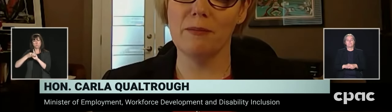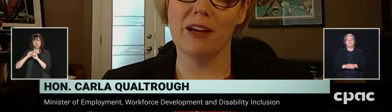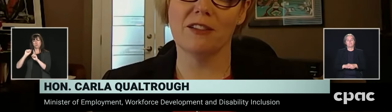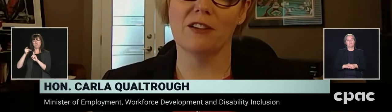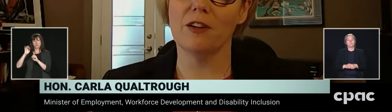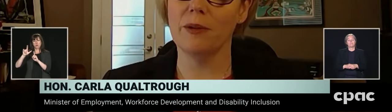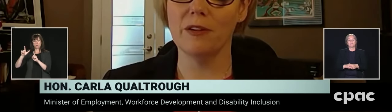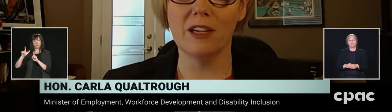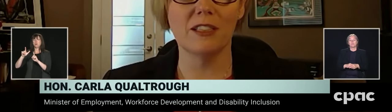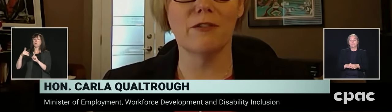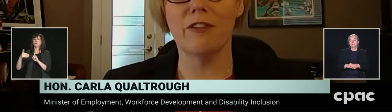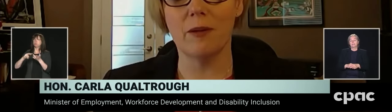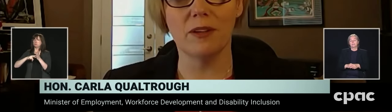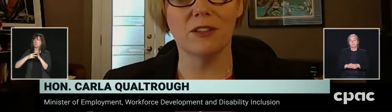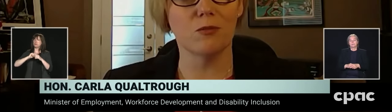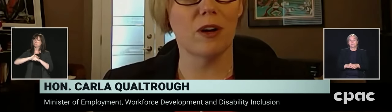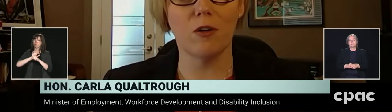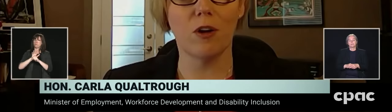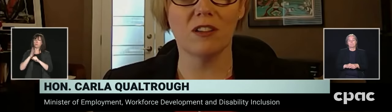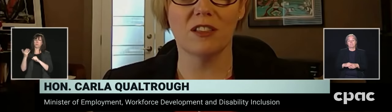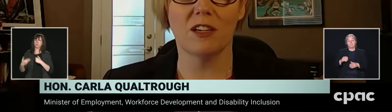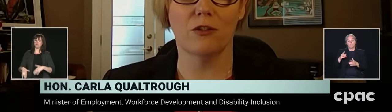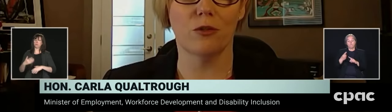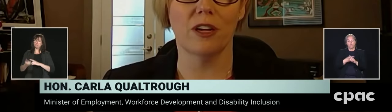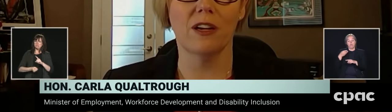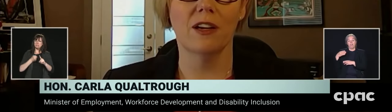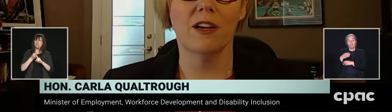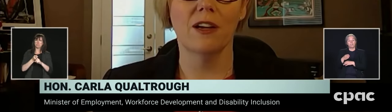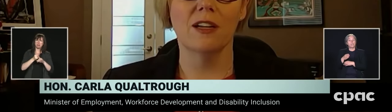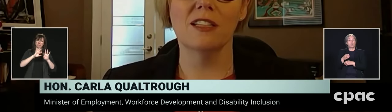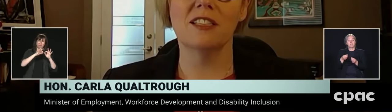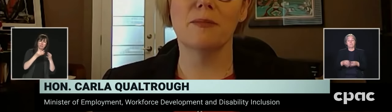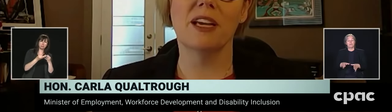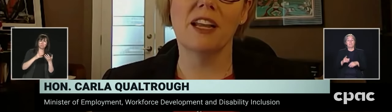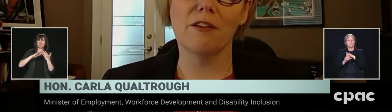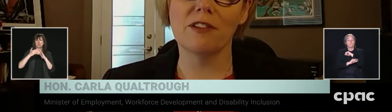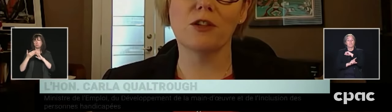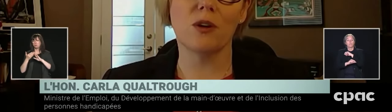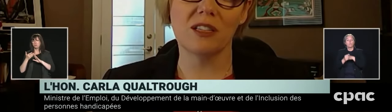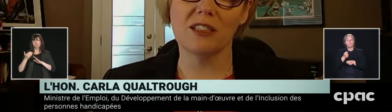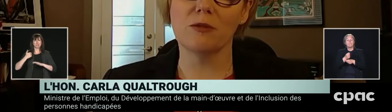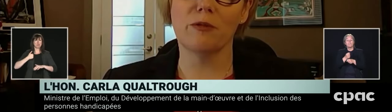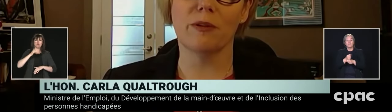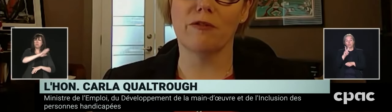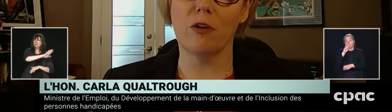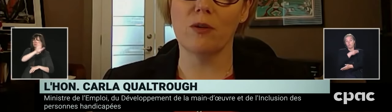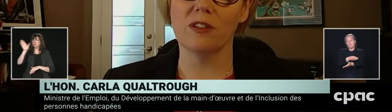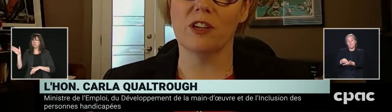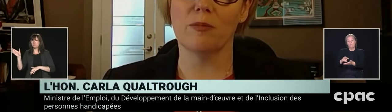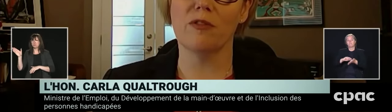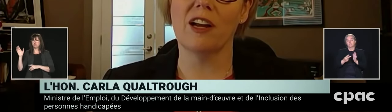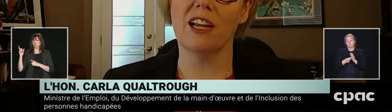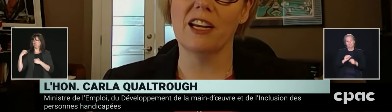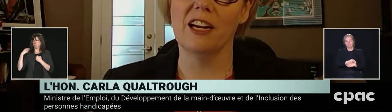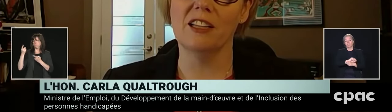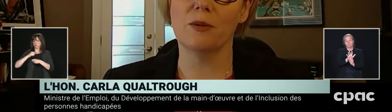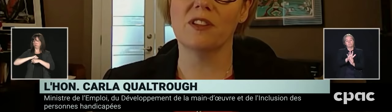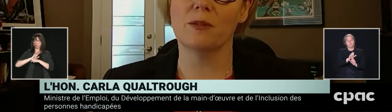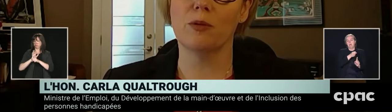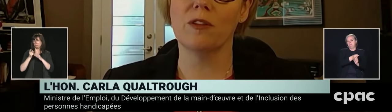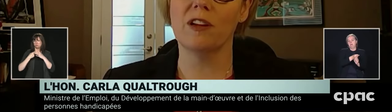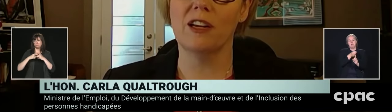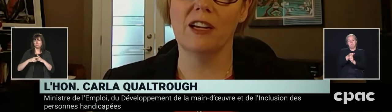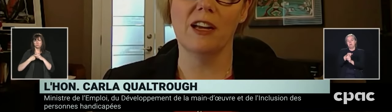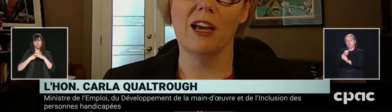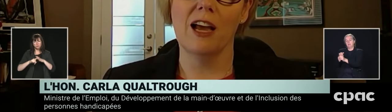a real impact on communities and families right across the country. Since the beginning of this crisis, we've been focused on providing Canadians